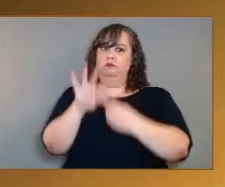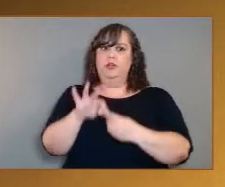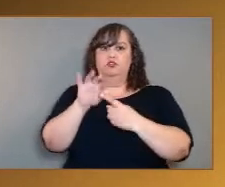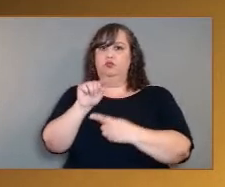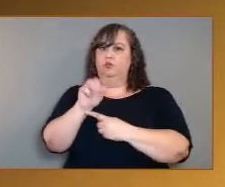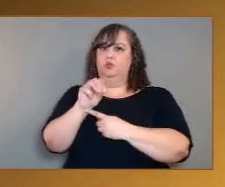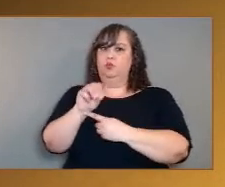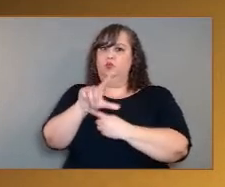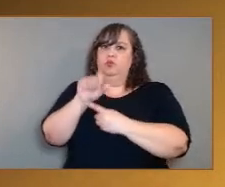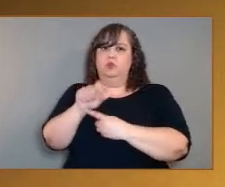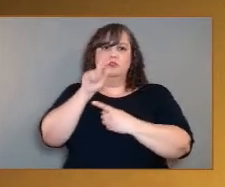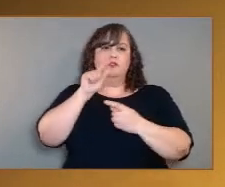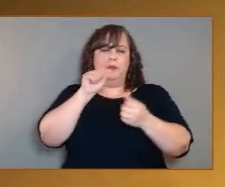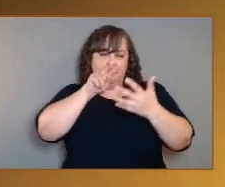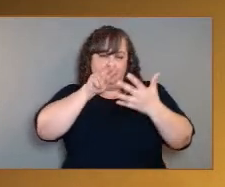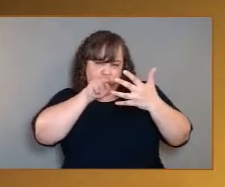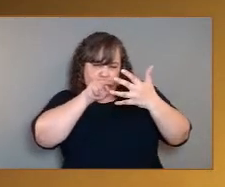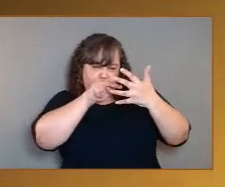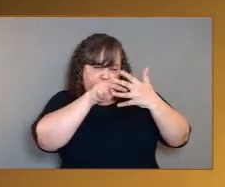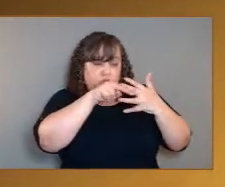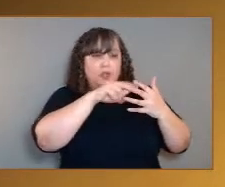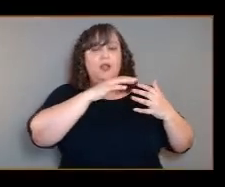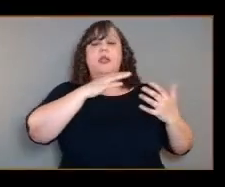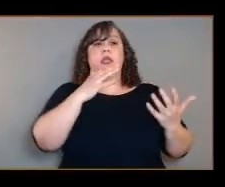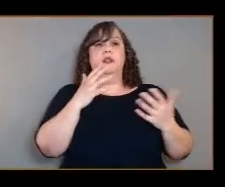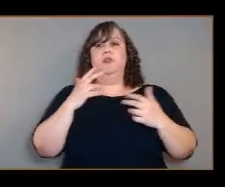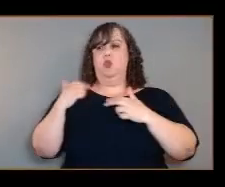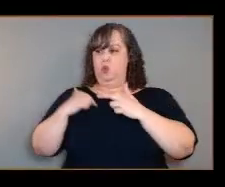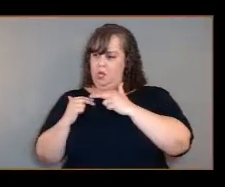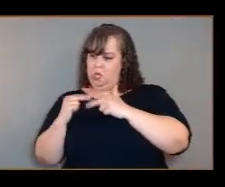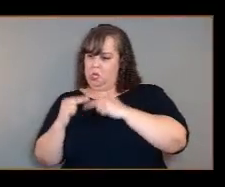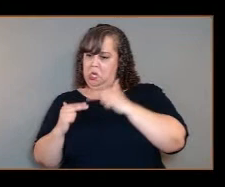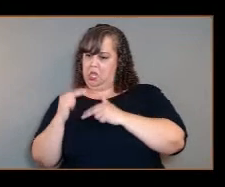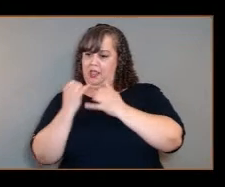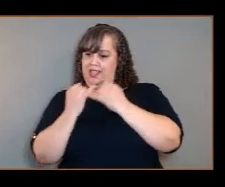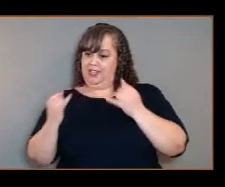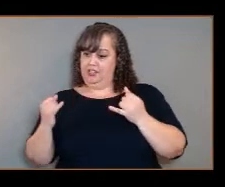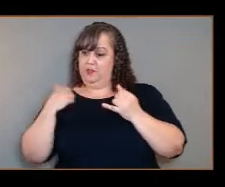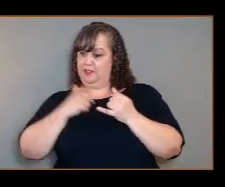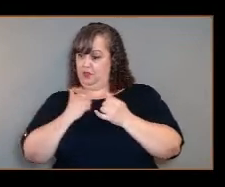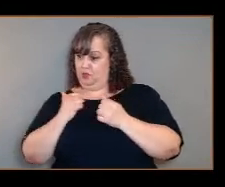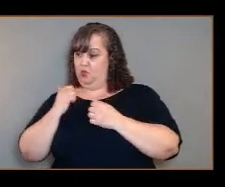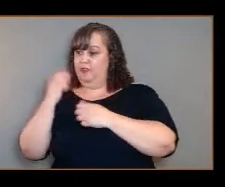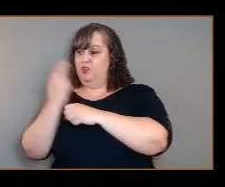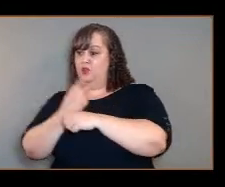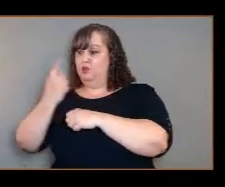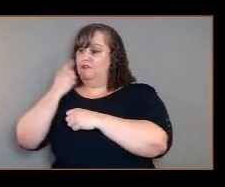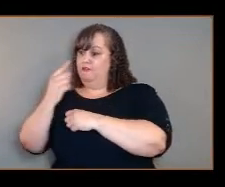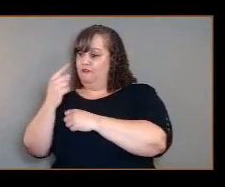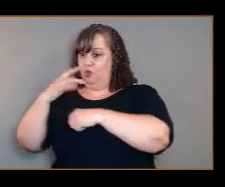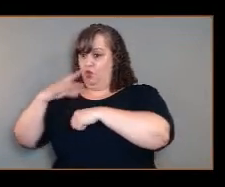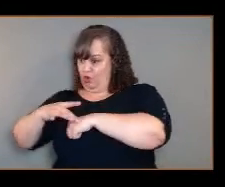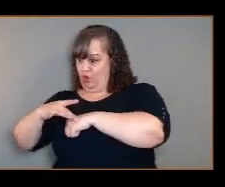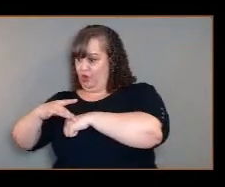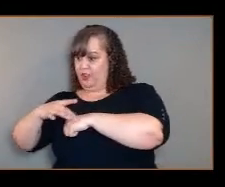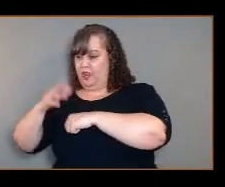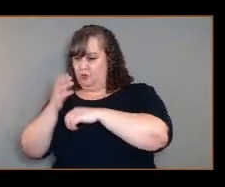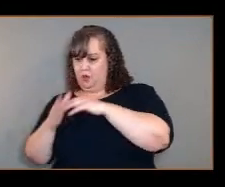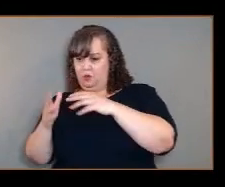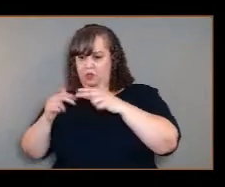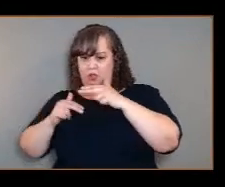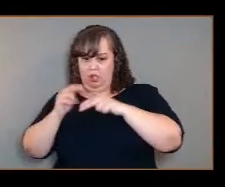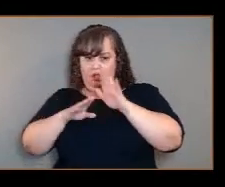clouds. And we are building on instruments designed for the Earth. We're going to fly the first ever instrument,